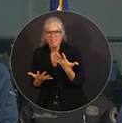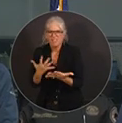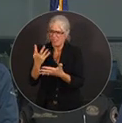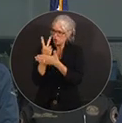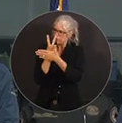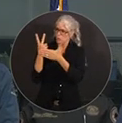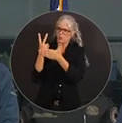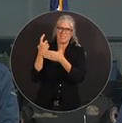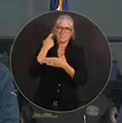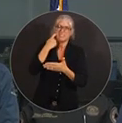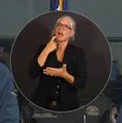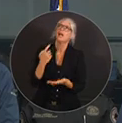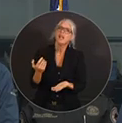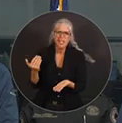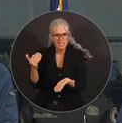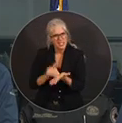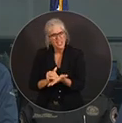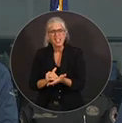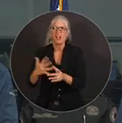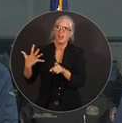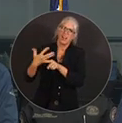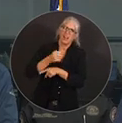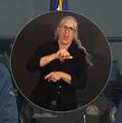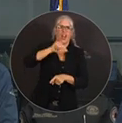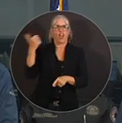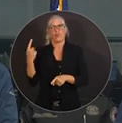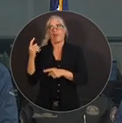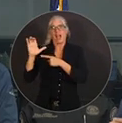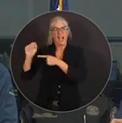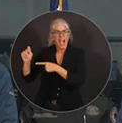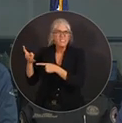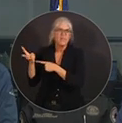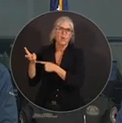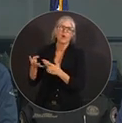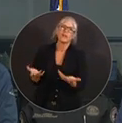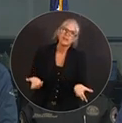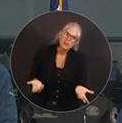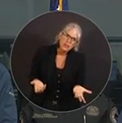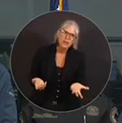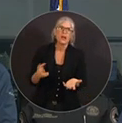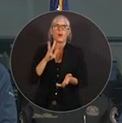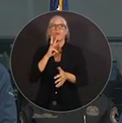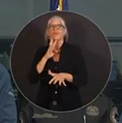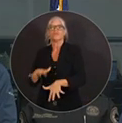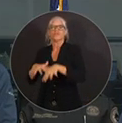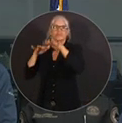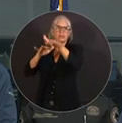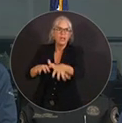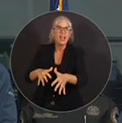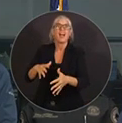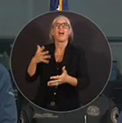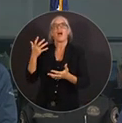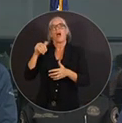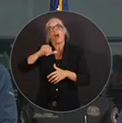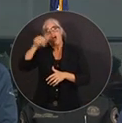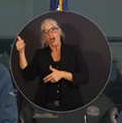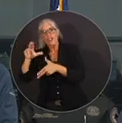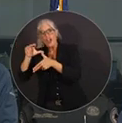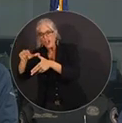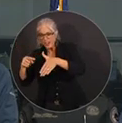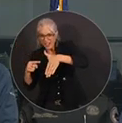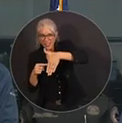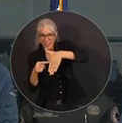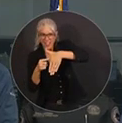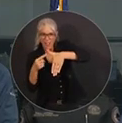after getting hit by a Category 4 to potentially have another major hurricane that's going to impact some of the very same areas